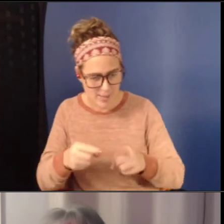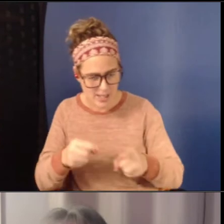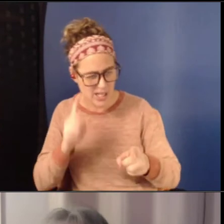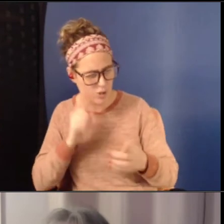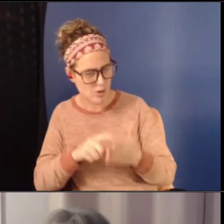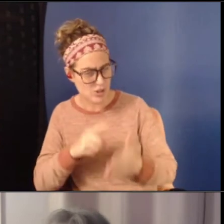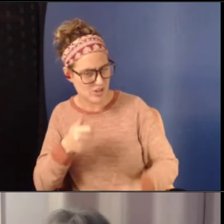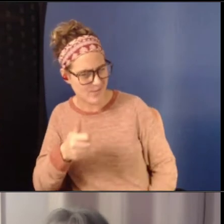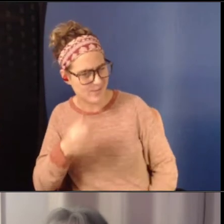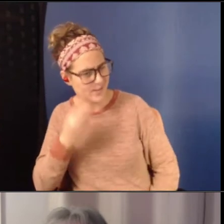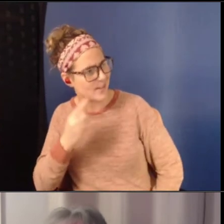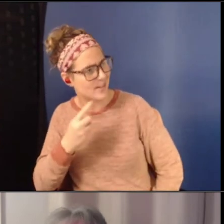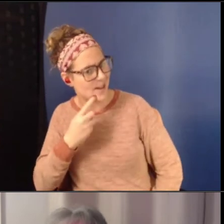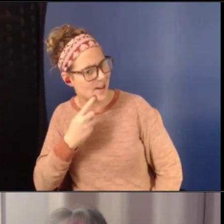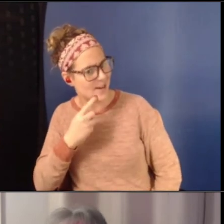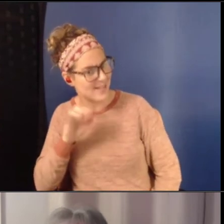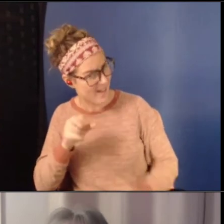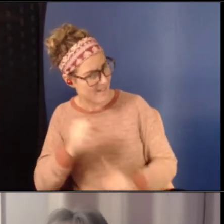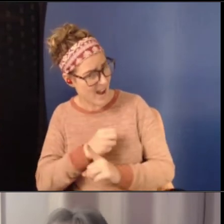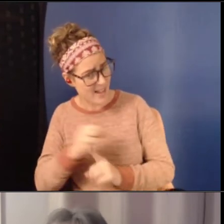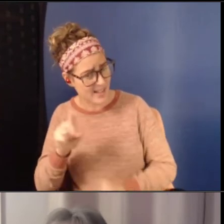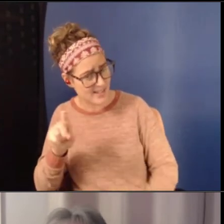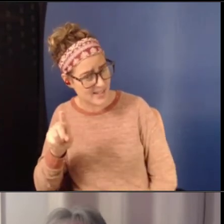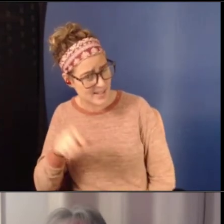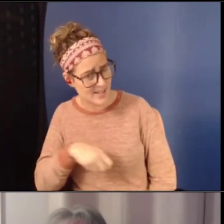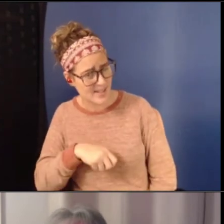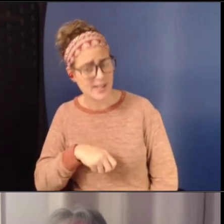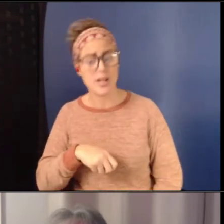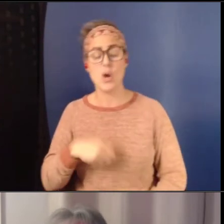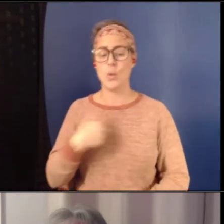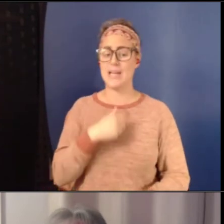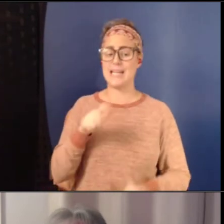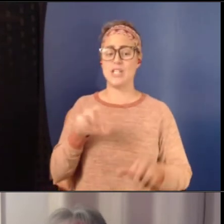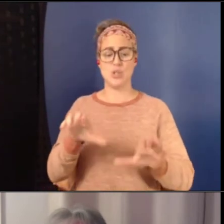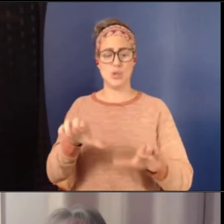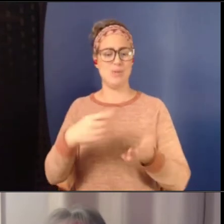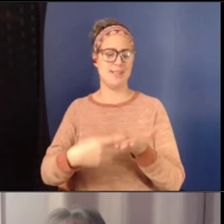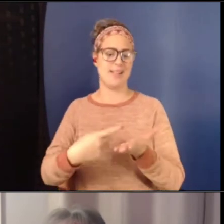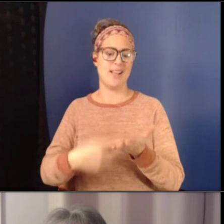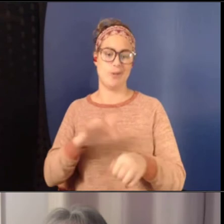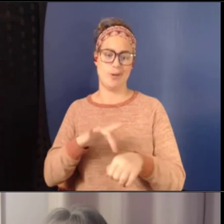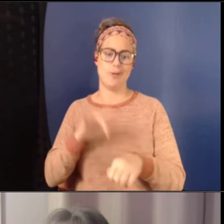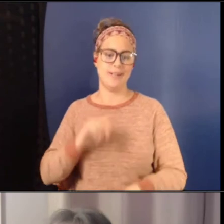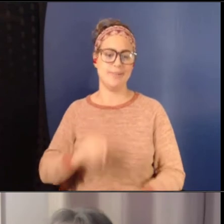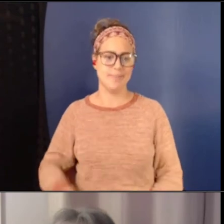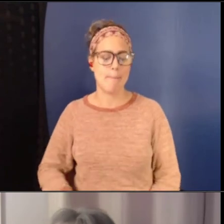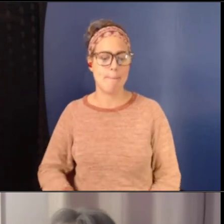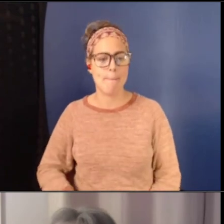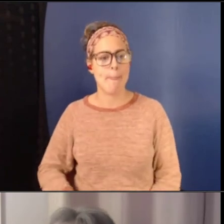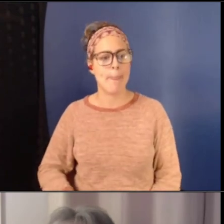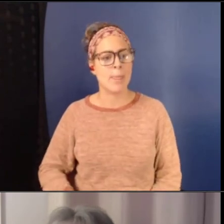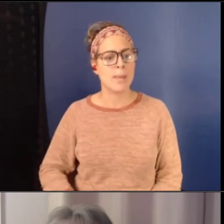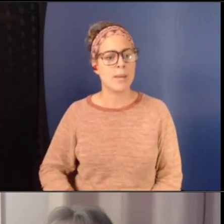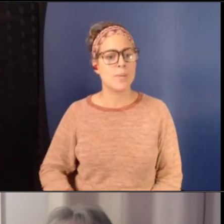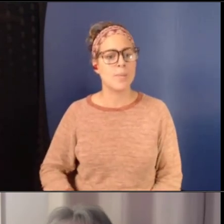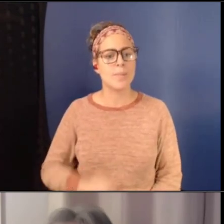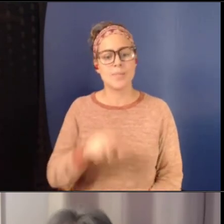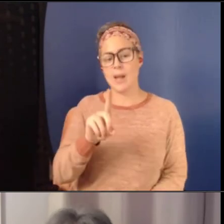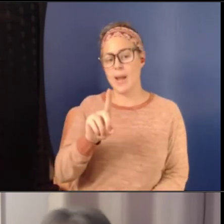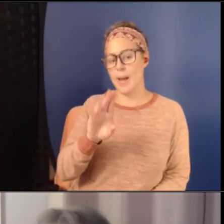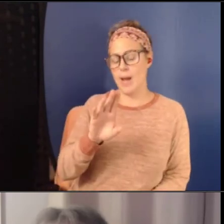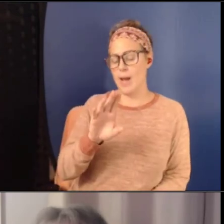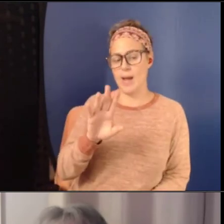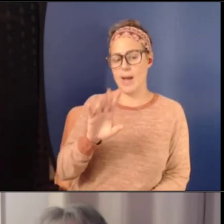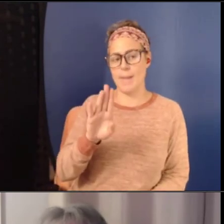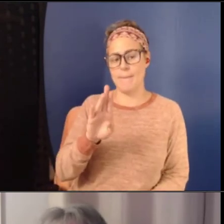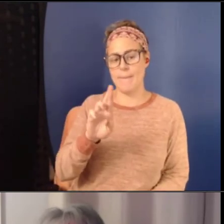So we need to do more of that in early on as kids are dating. Yeah. And then another important piece I want